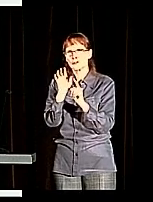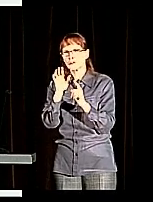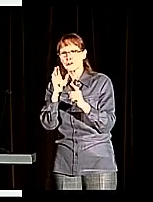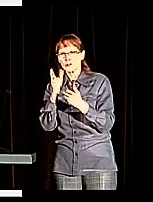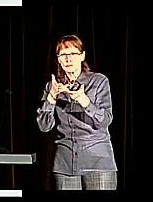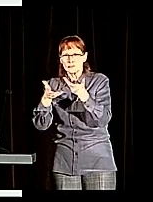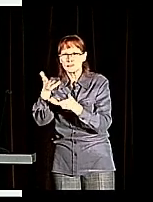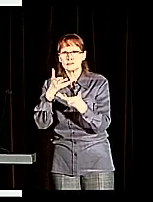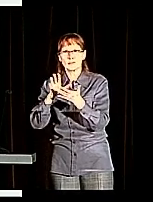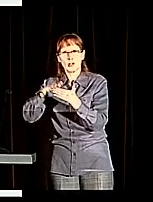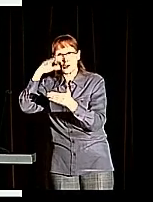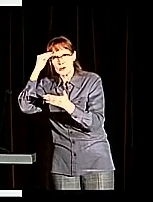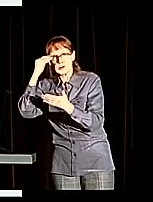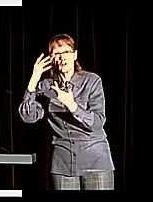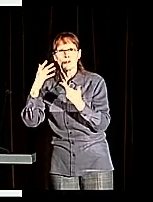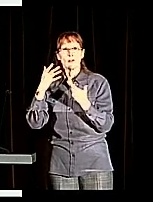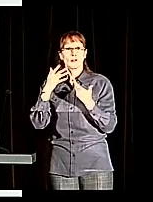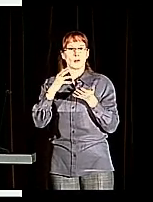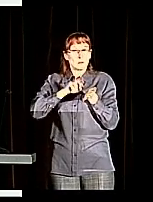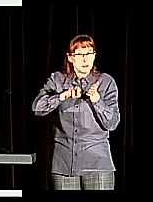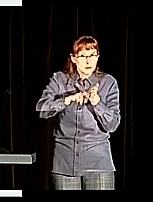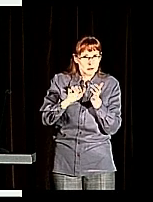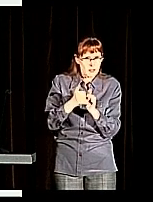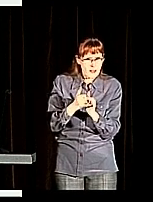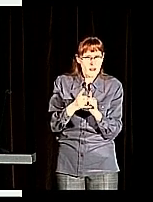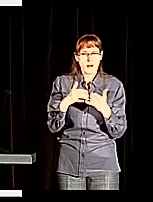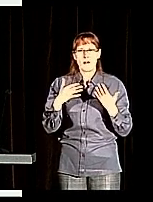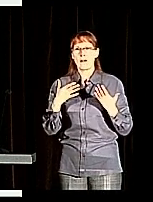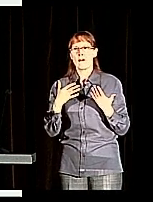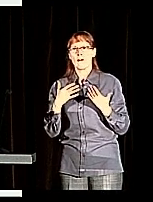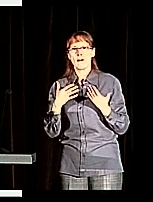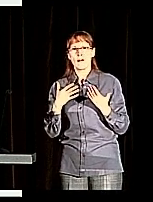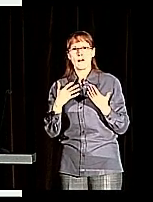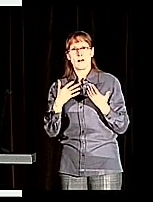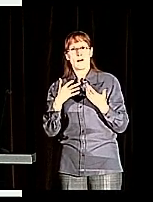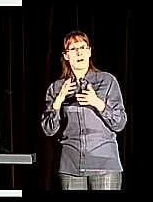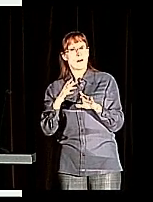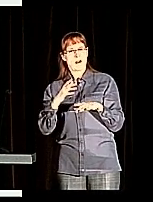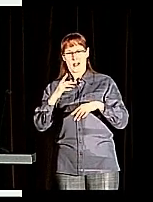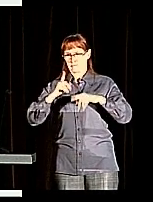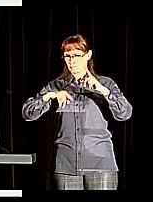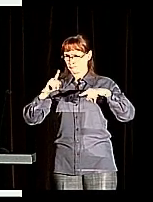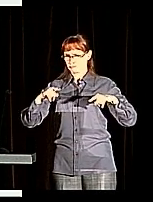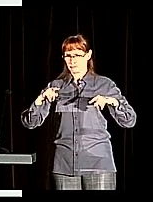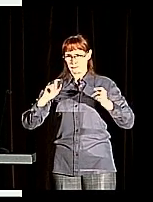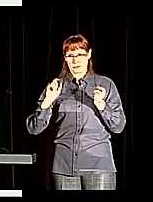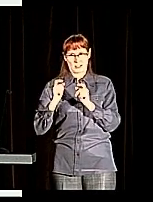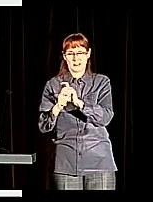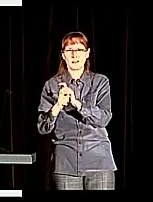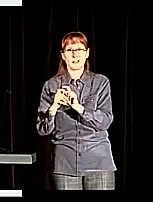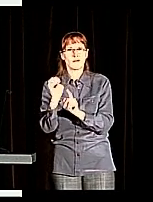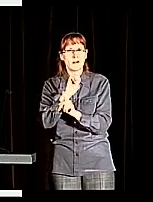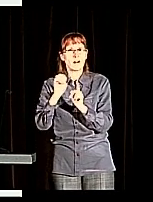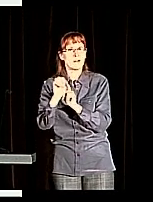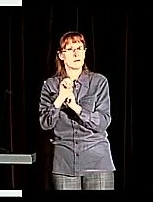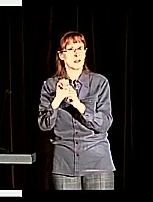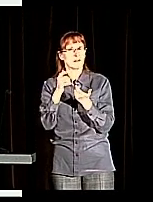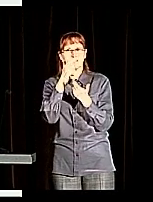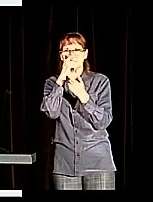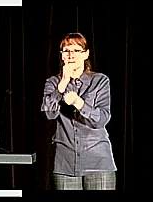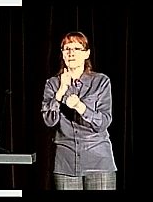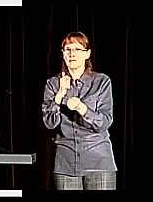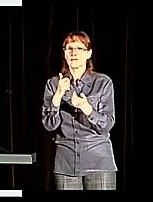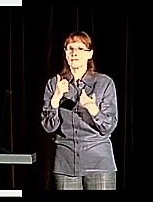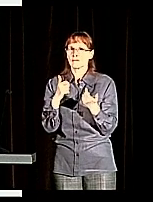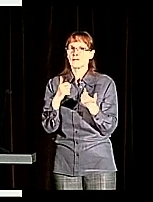They learn how to work with different personalities and these dynamic environments, and then they go out into the world and they earn